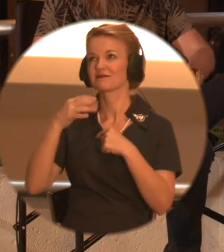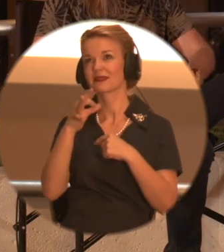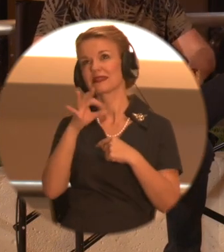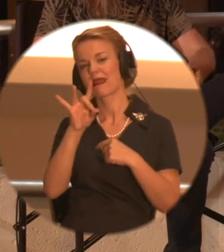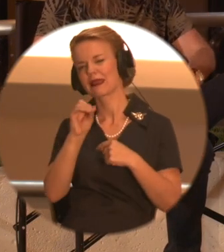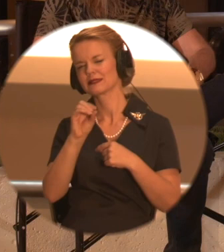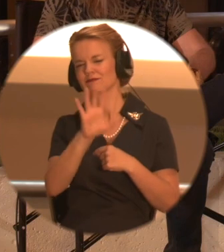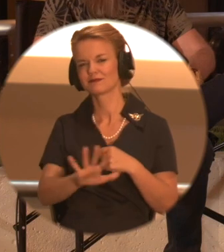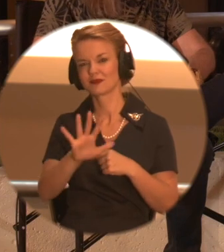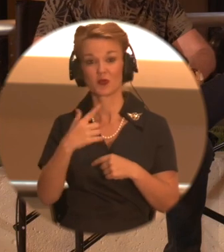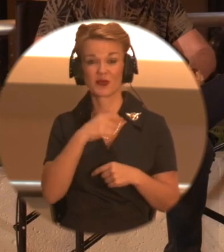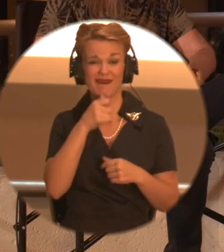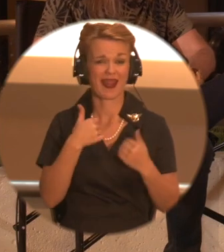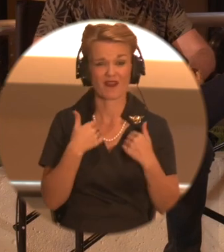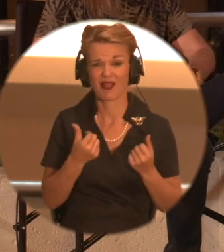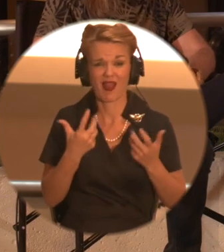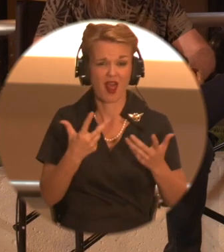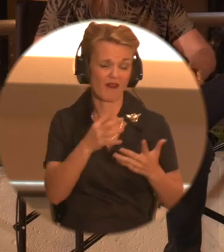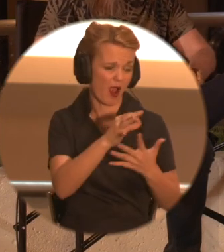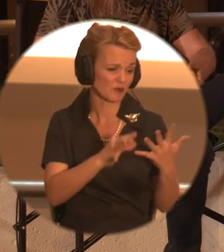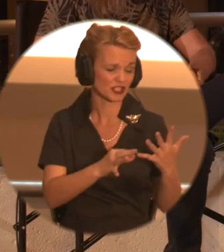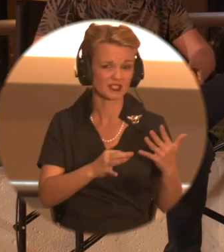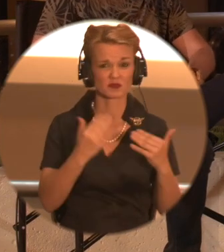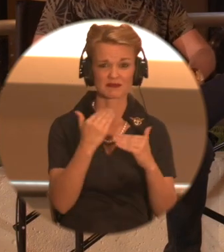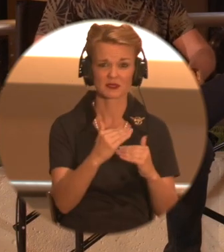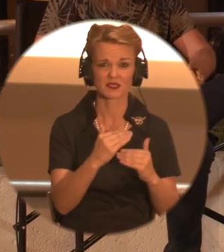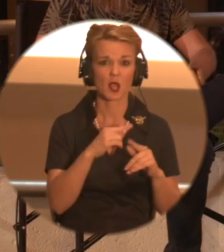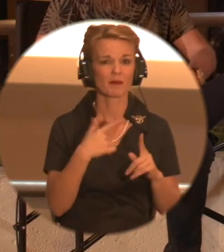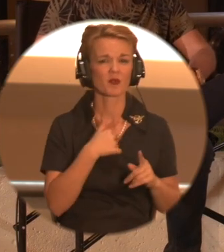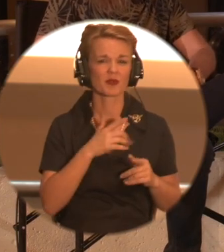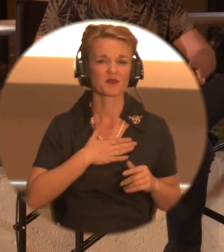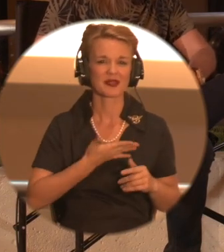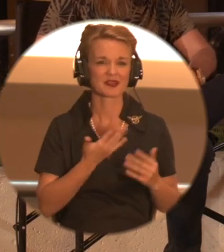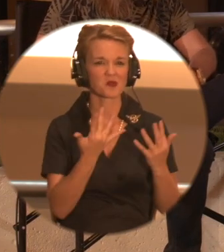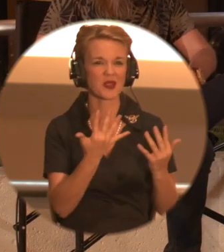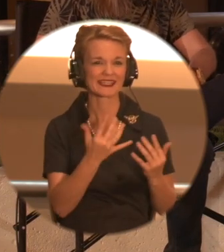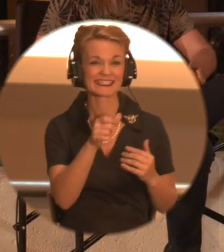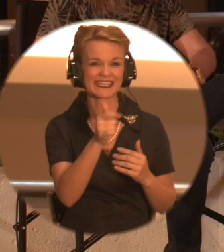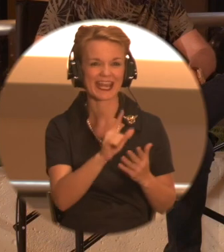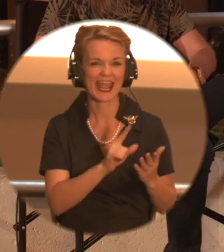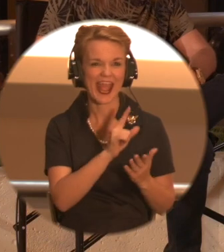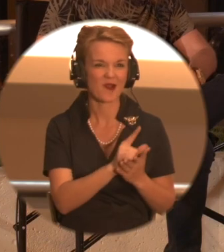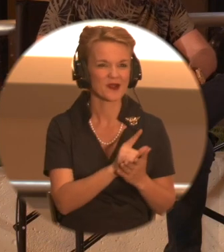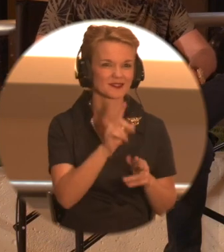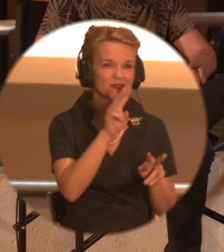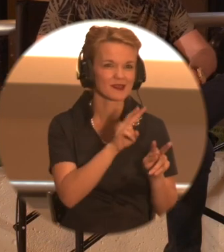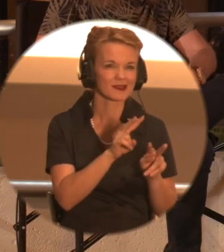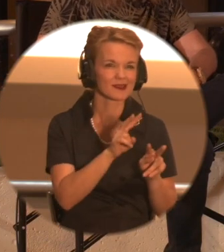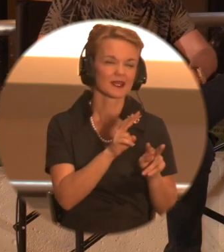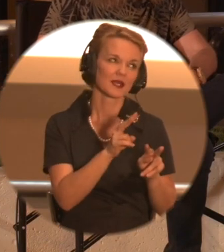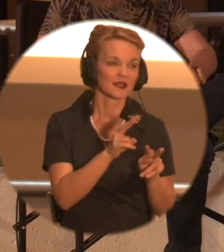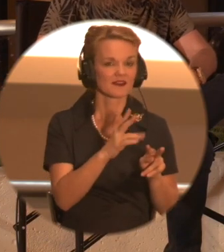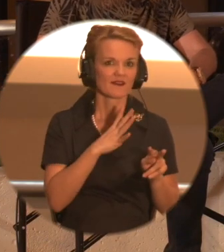didn't have a lot of options to swap out, but we were far more forgiving. Oh, give it 10 hours. Yes, yes. Exactly. Give it 10 minutes now. yeah.